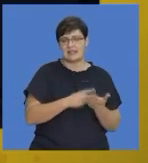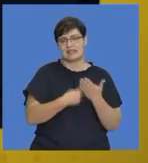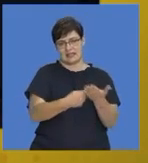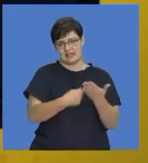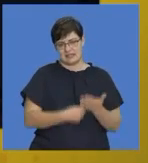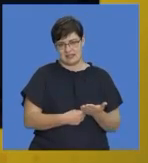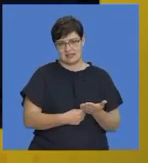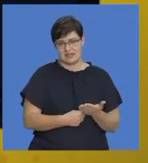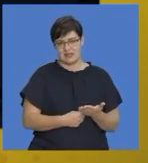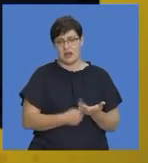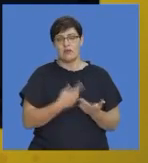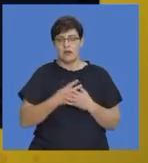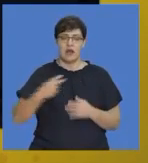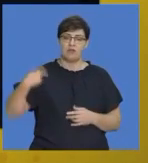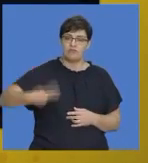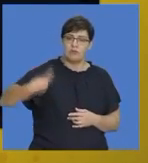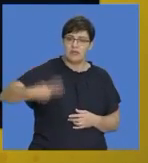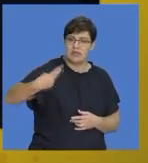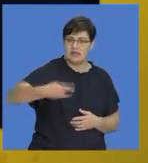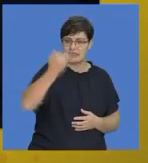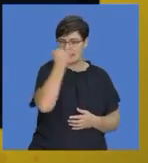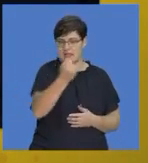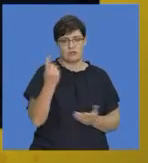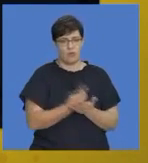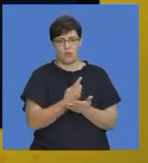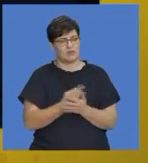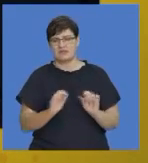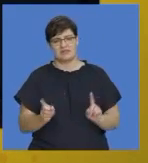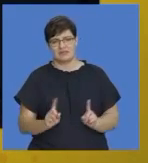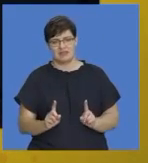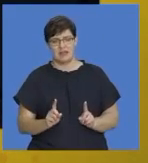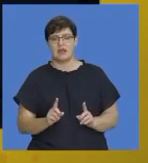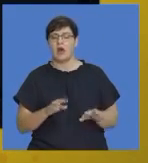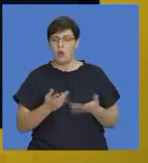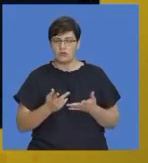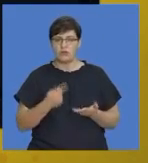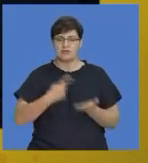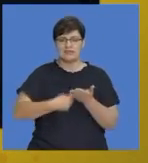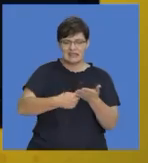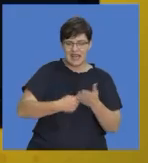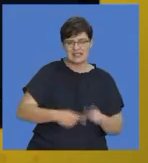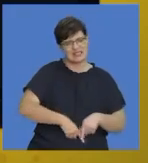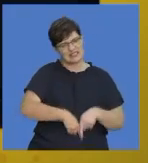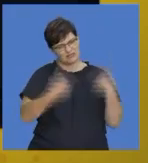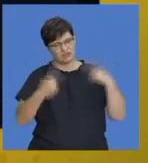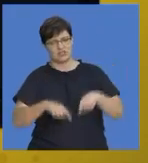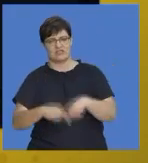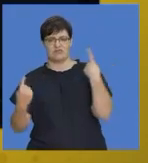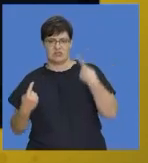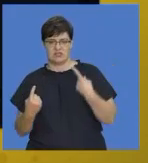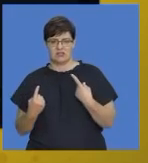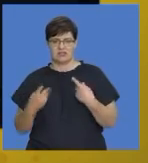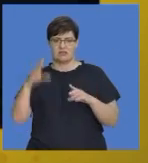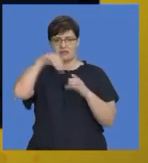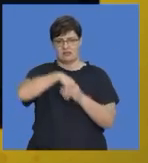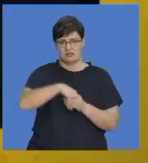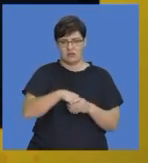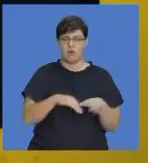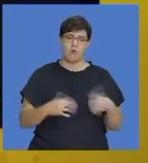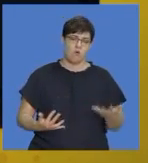not repeating the ideas all the time and you are discussing different issues or different insights or different